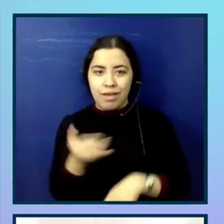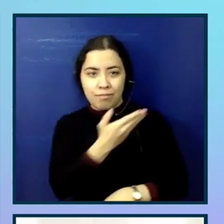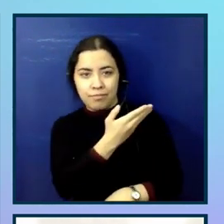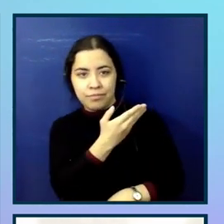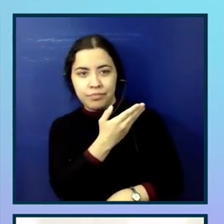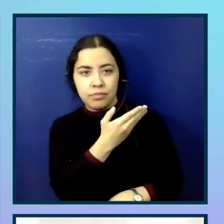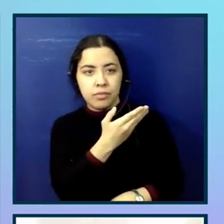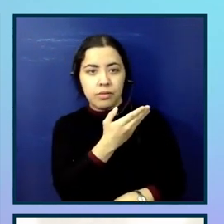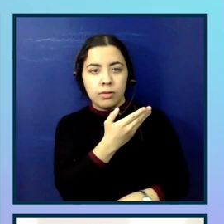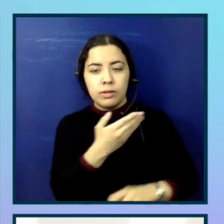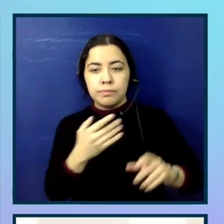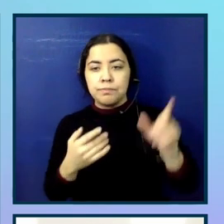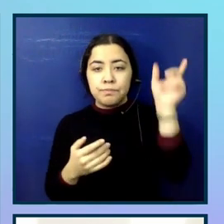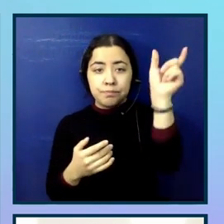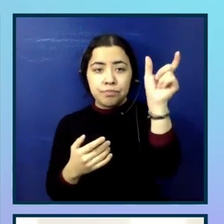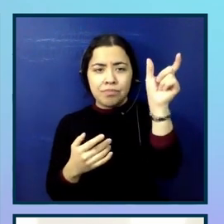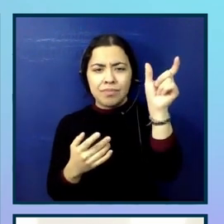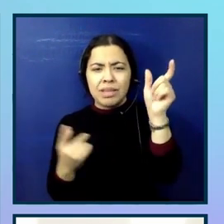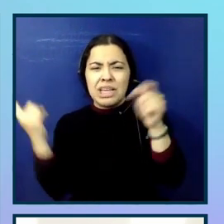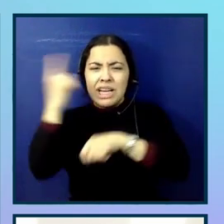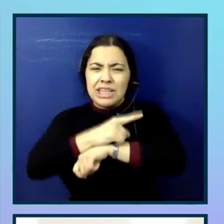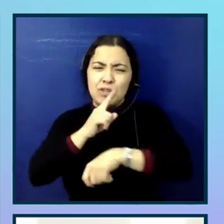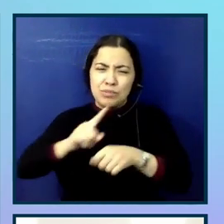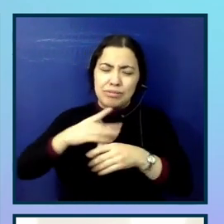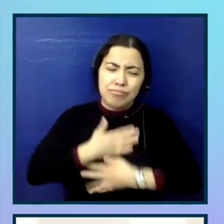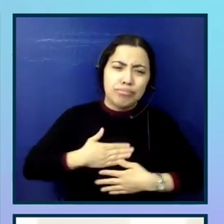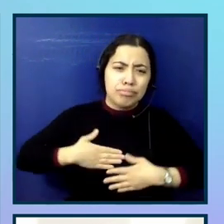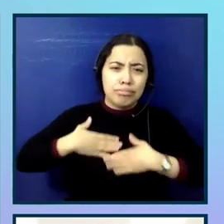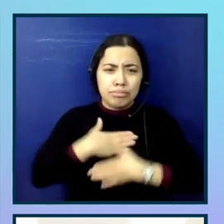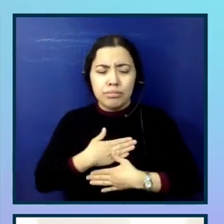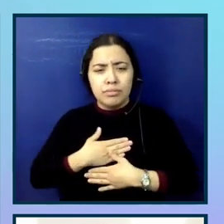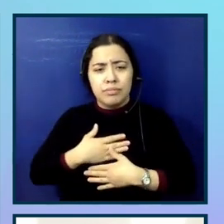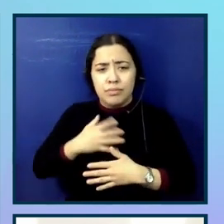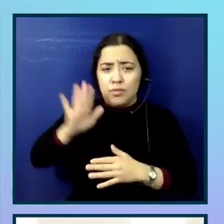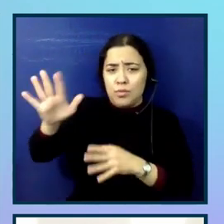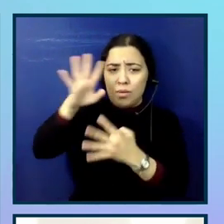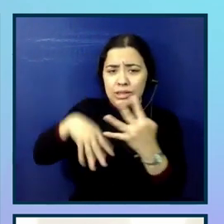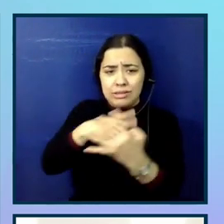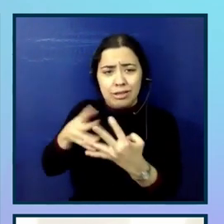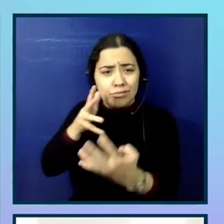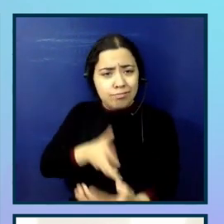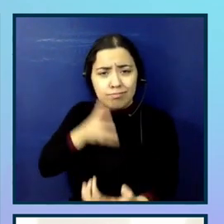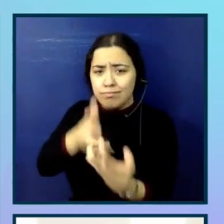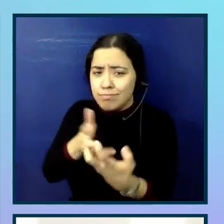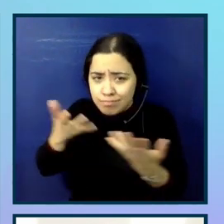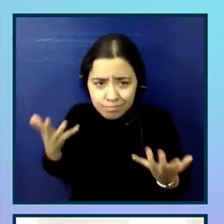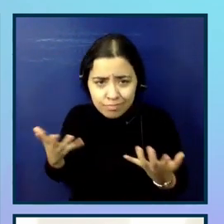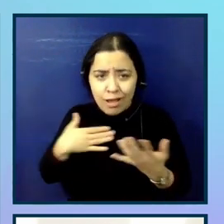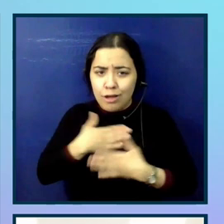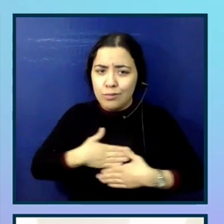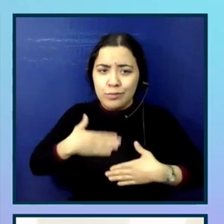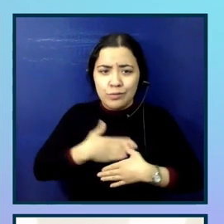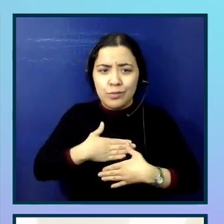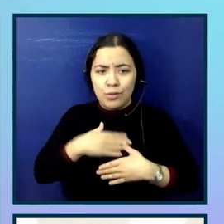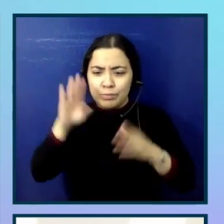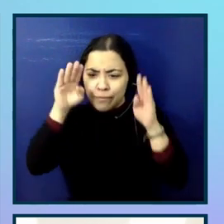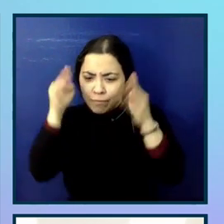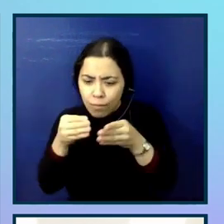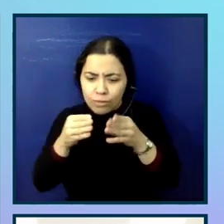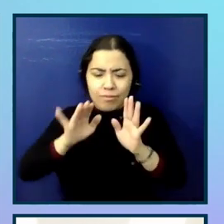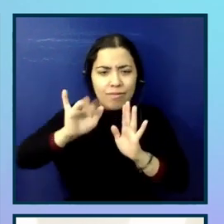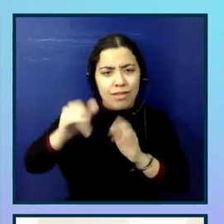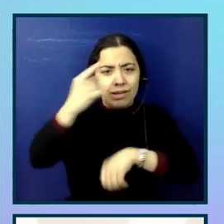also easy to drop in at your own schedule. I really liked there being a focus to these days. I really enjoyed the mixture of collaboration,